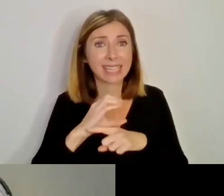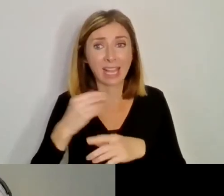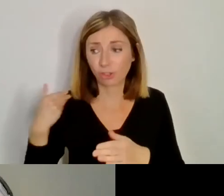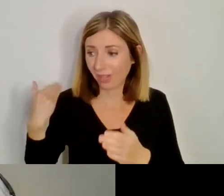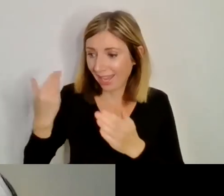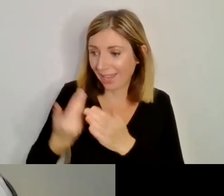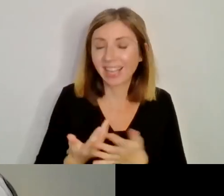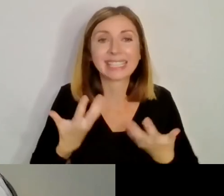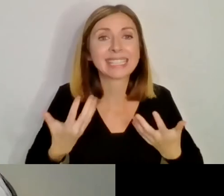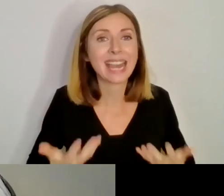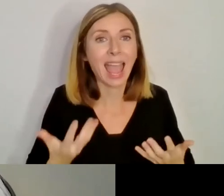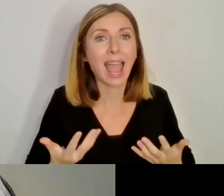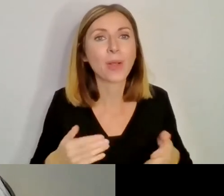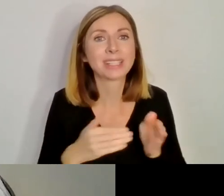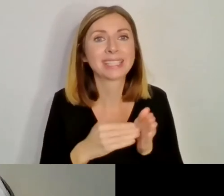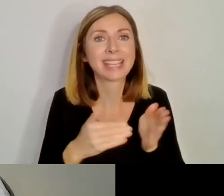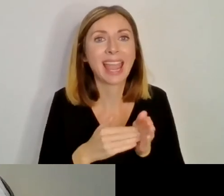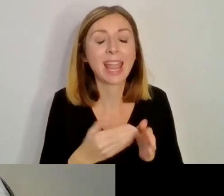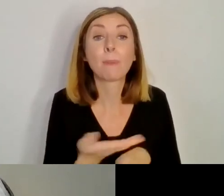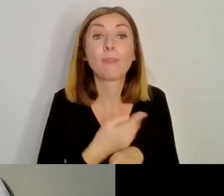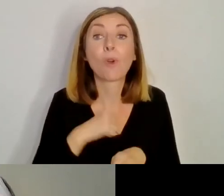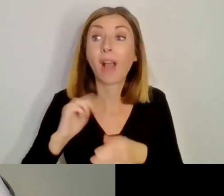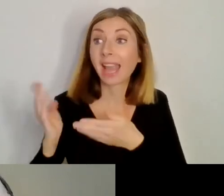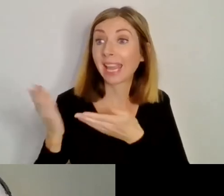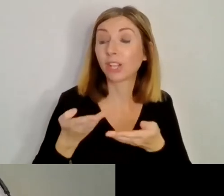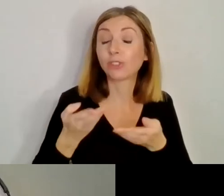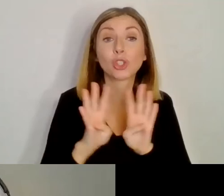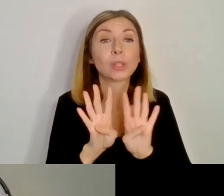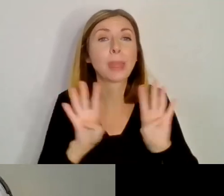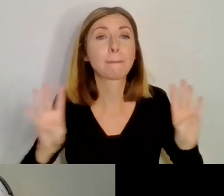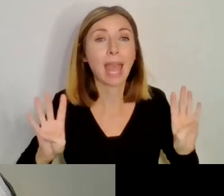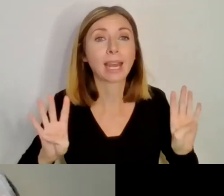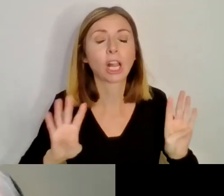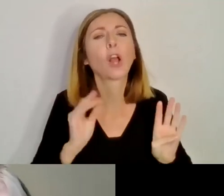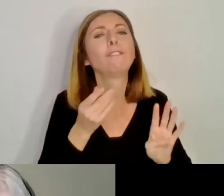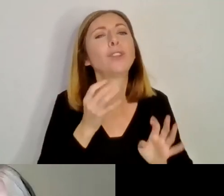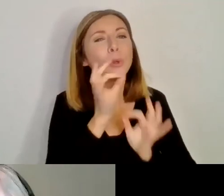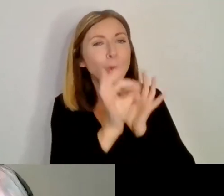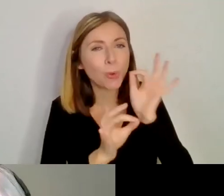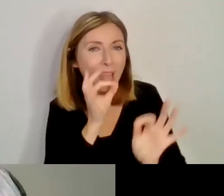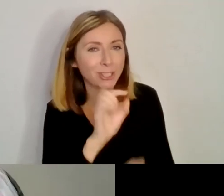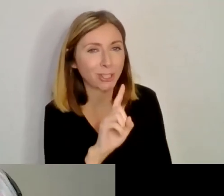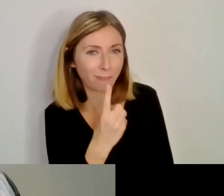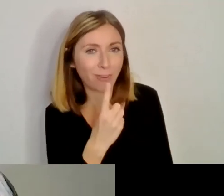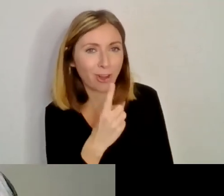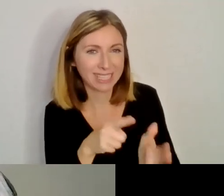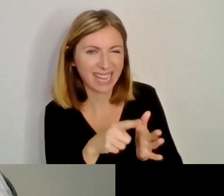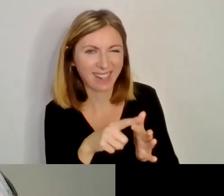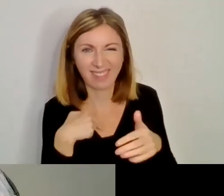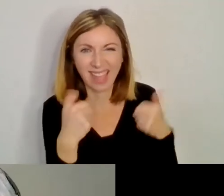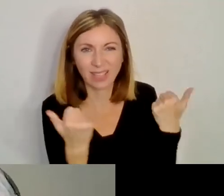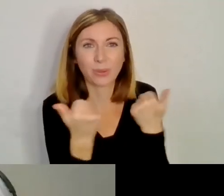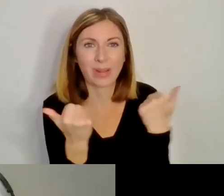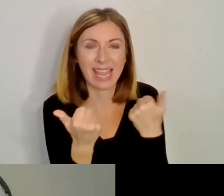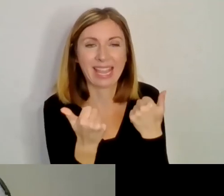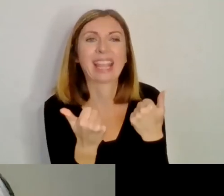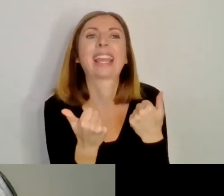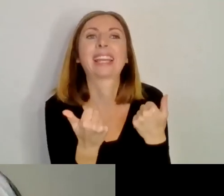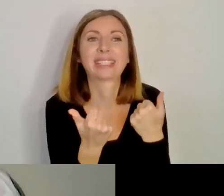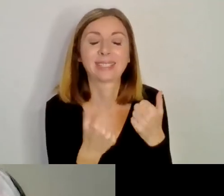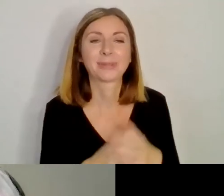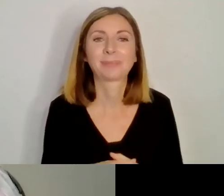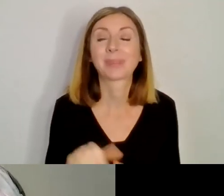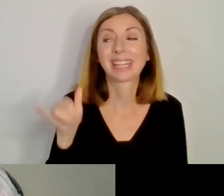Now, before I introduce our panel, I have a few questions for you, if you don't mind, Alfa, we will just we could